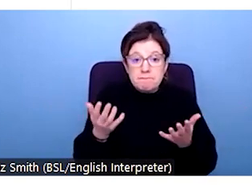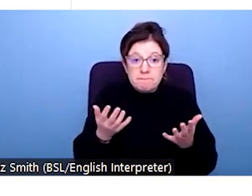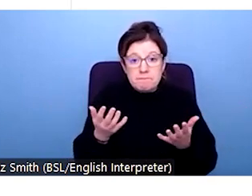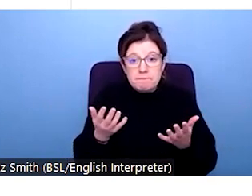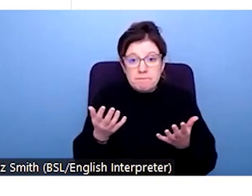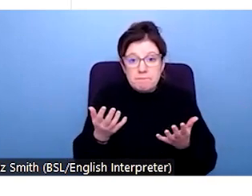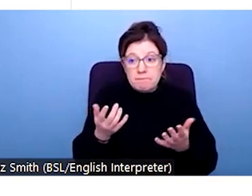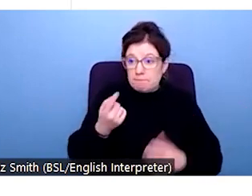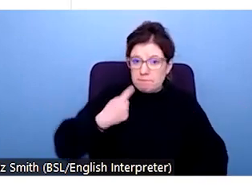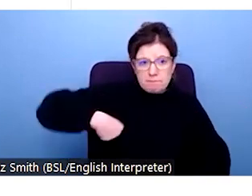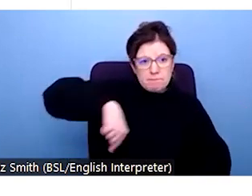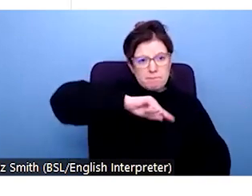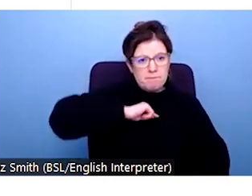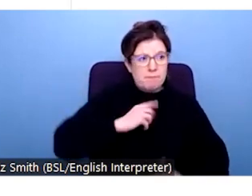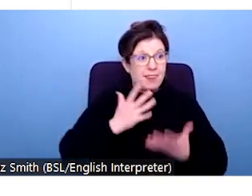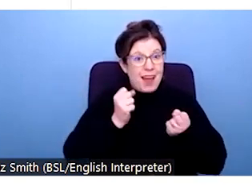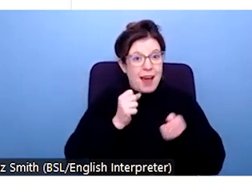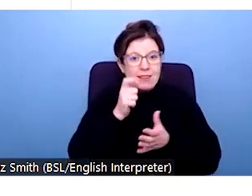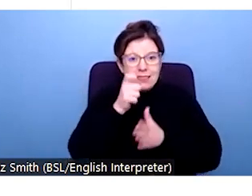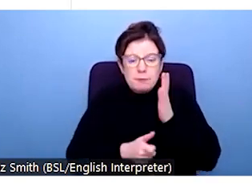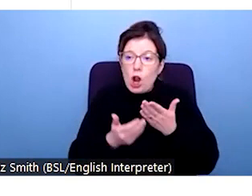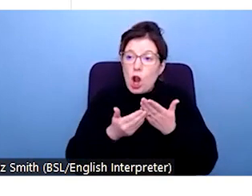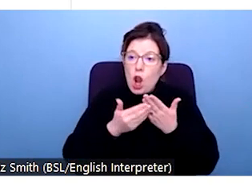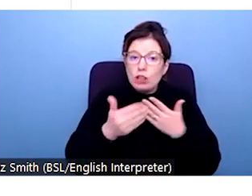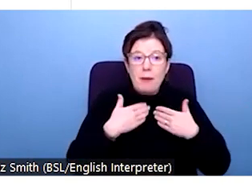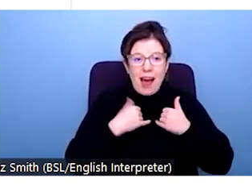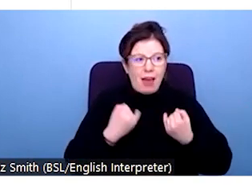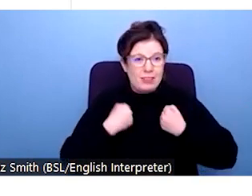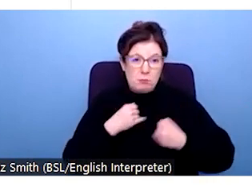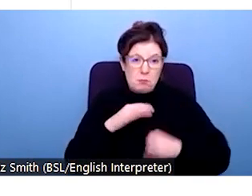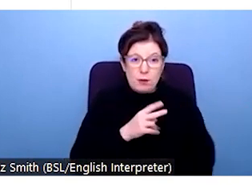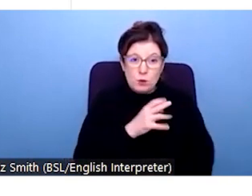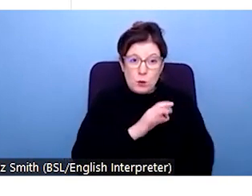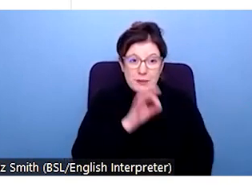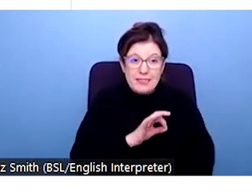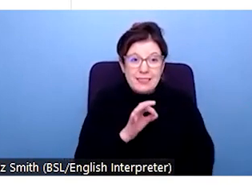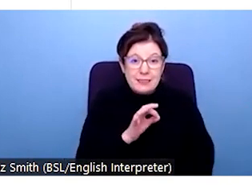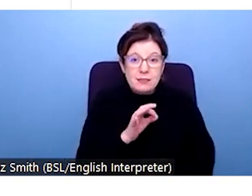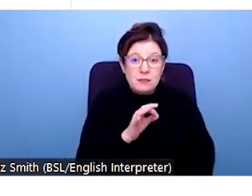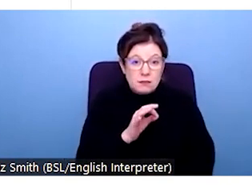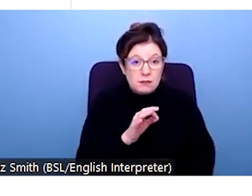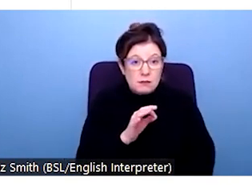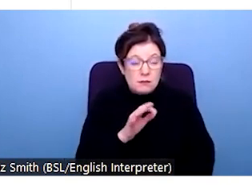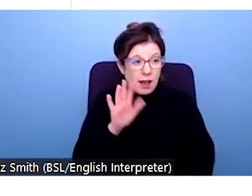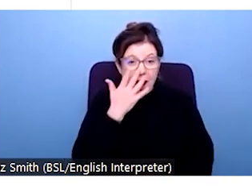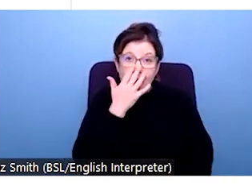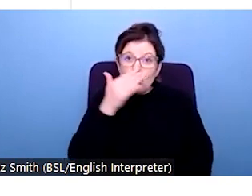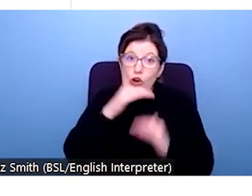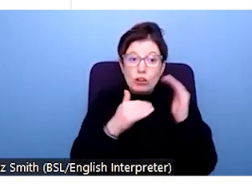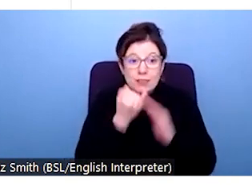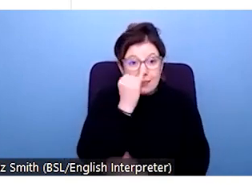five of us are disabled or have a long term health condition between one in five and one in four of us aged under 65.